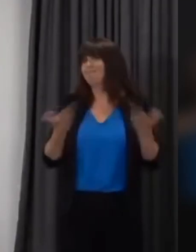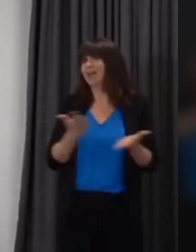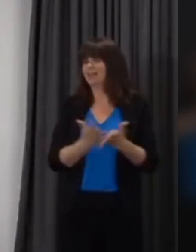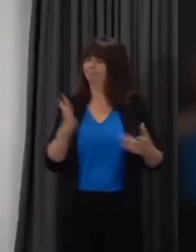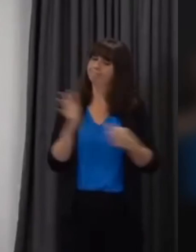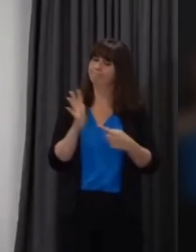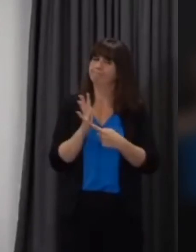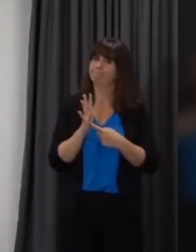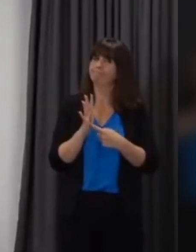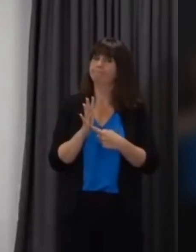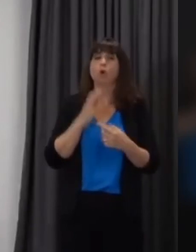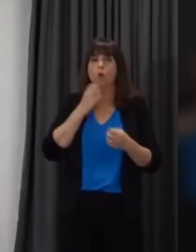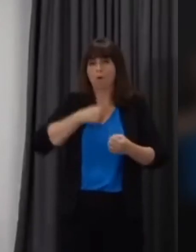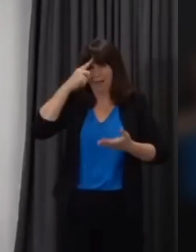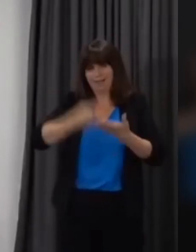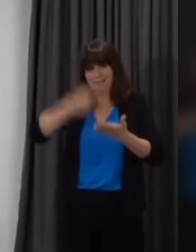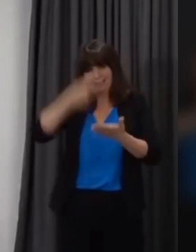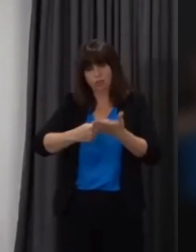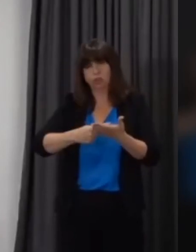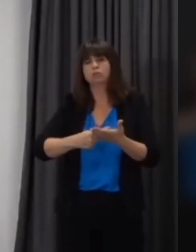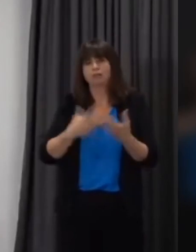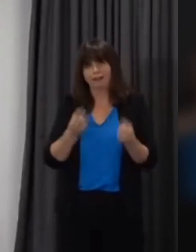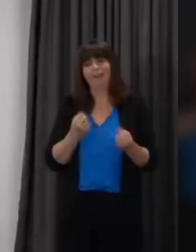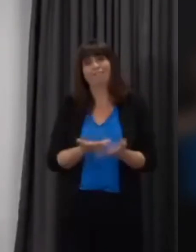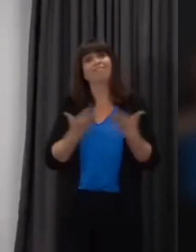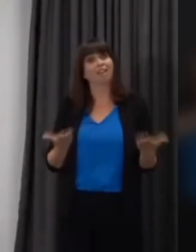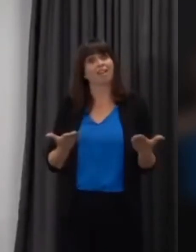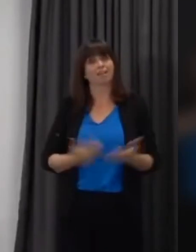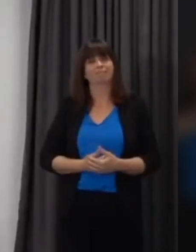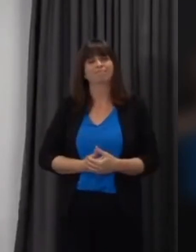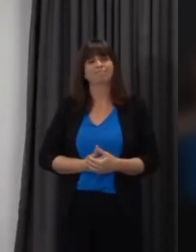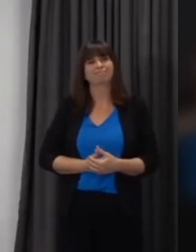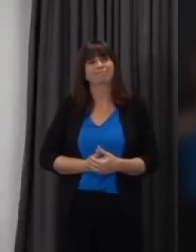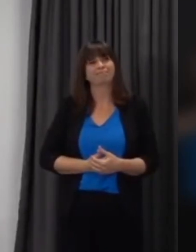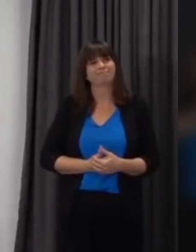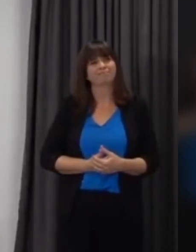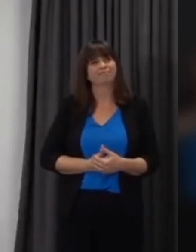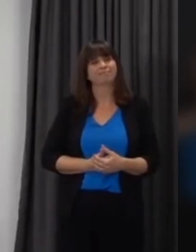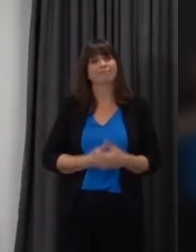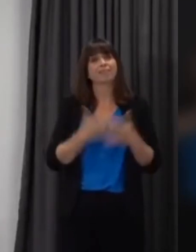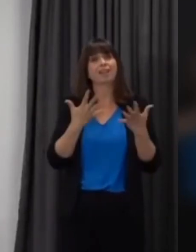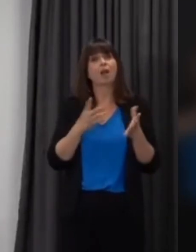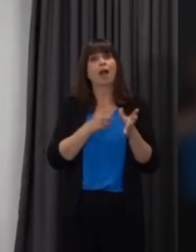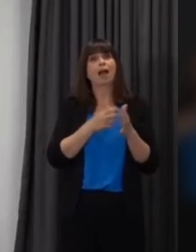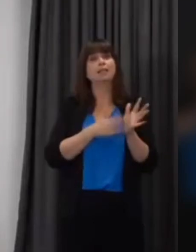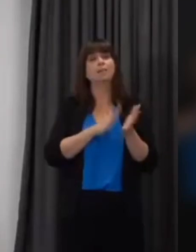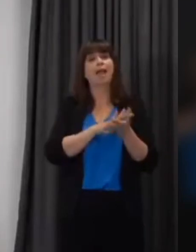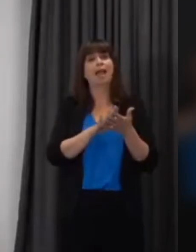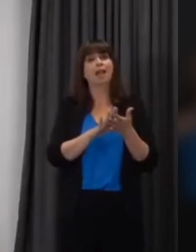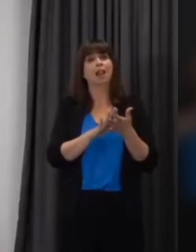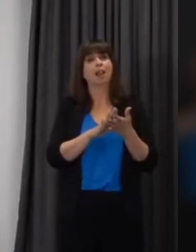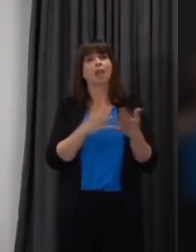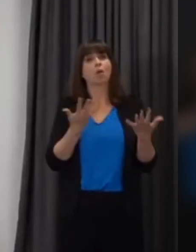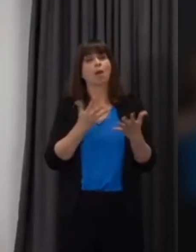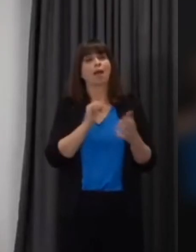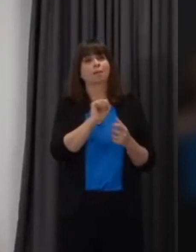going forward we're now going to go to adam i believe adam hale at uh pa